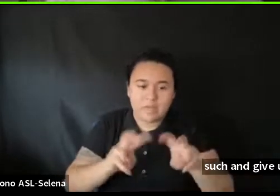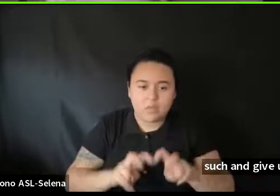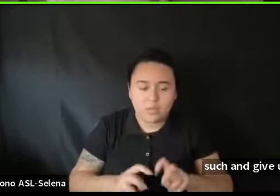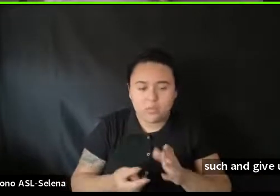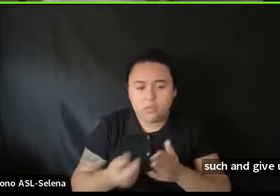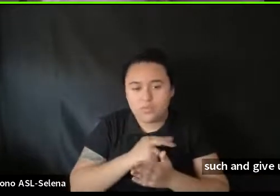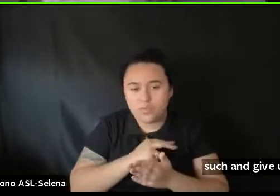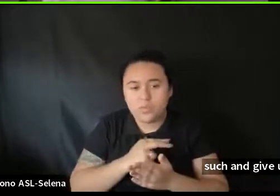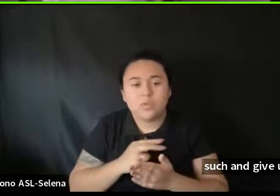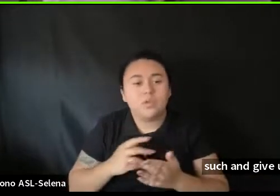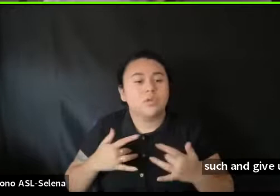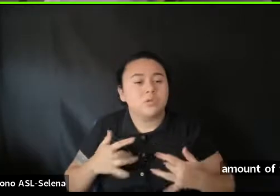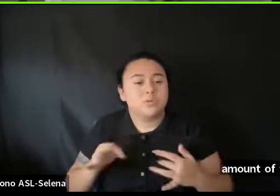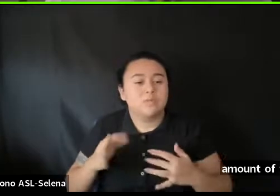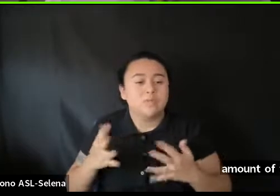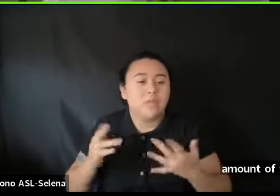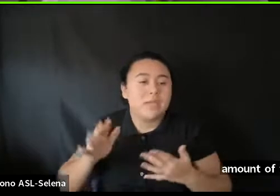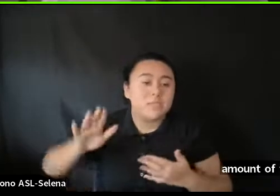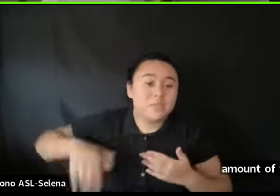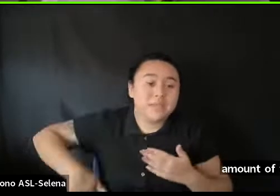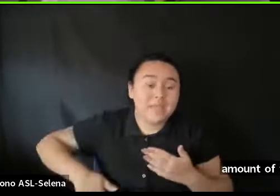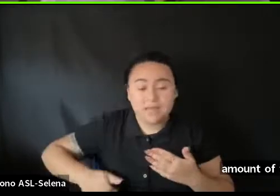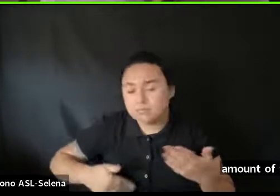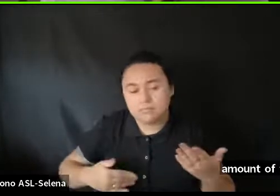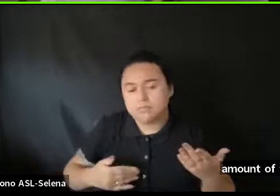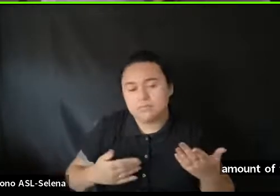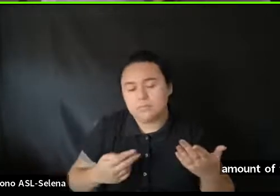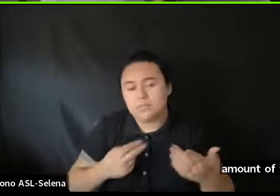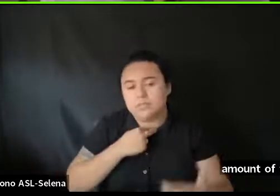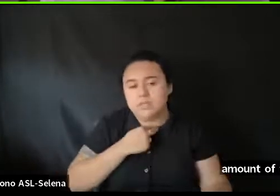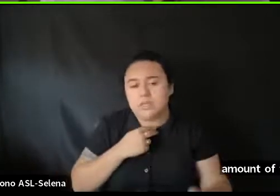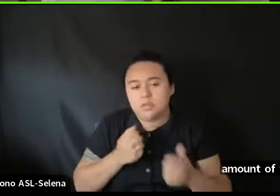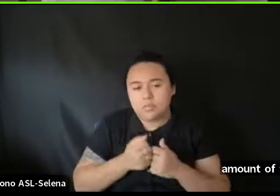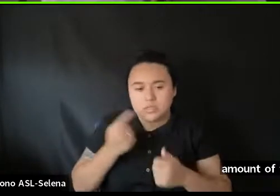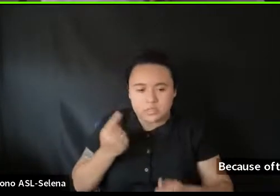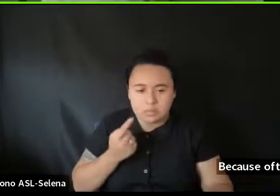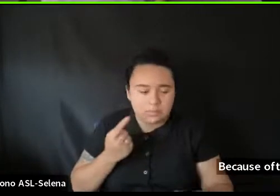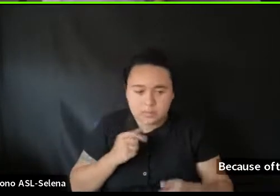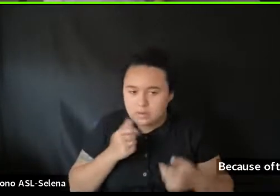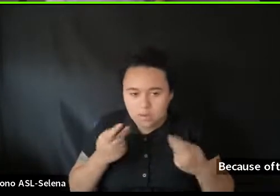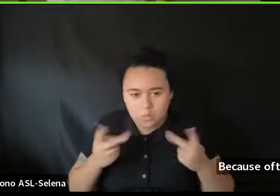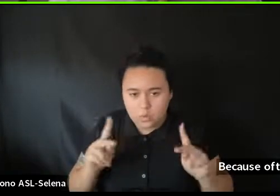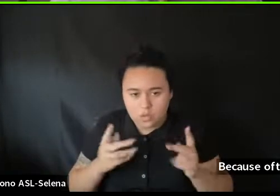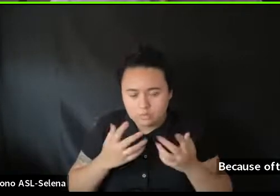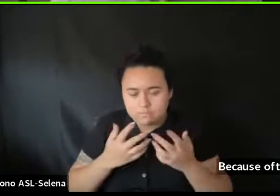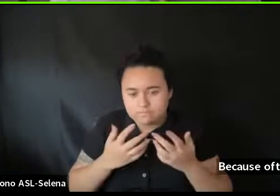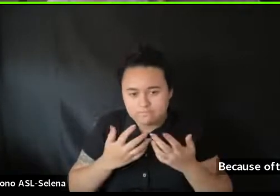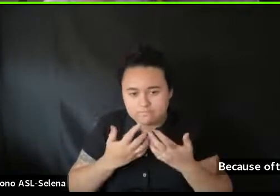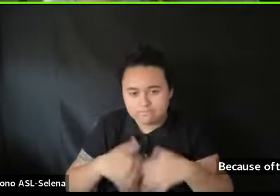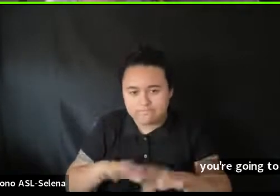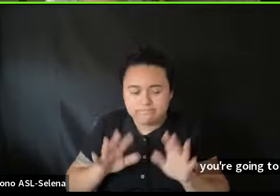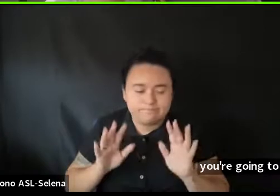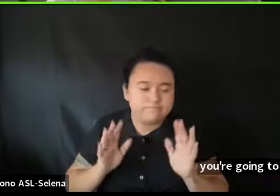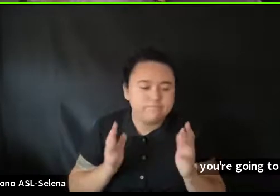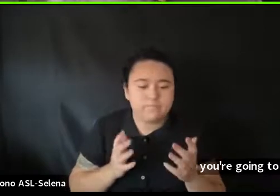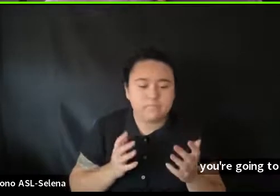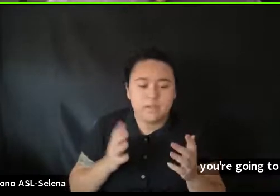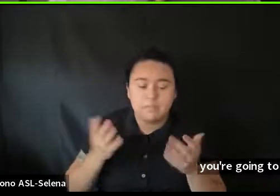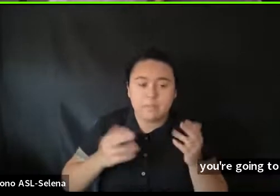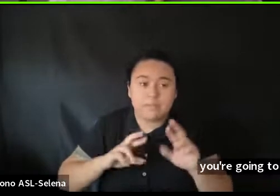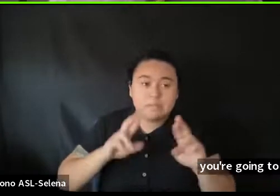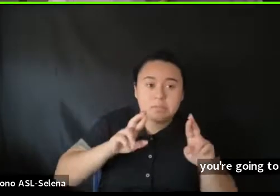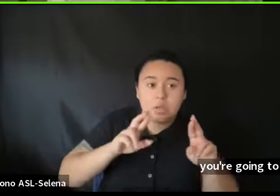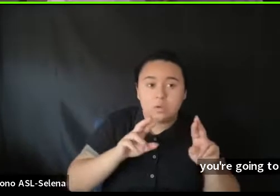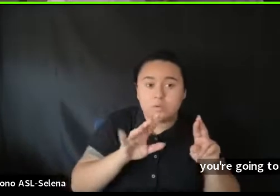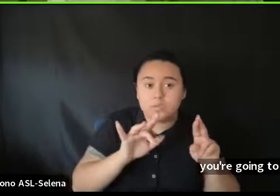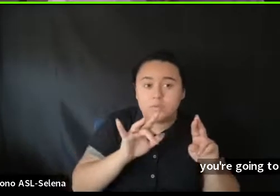Because oftentimes. If you wait. Too late. You're gonna get tripped up. something. And it won't work. For you. So you may get your hopes up. For some. You